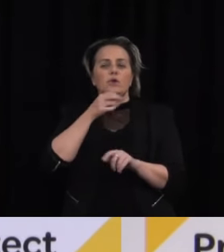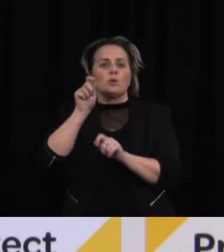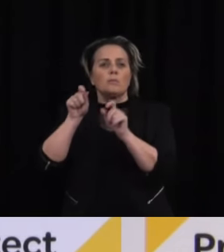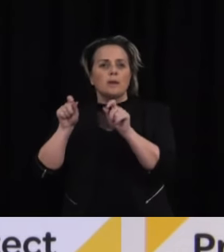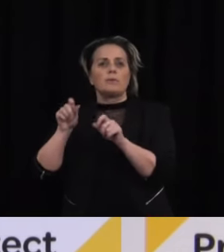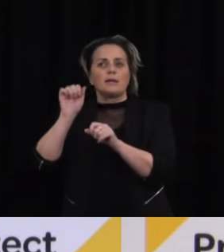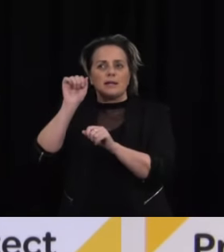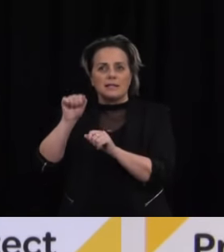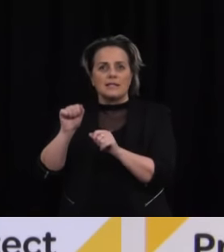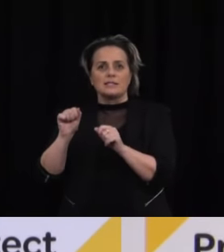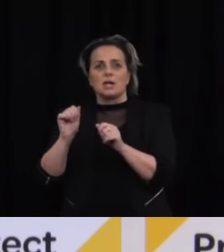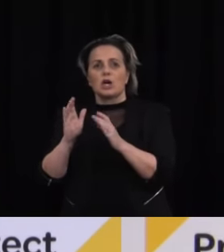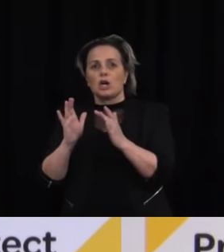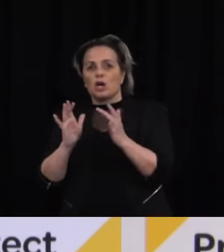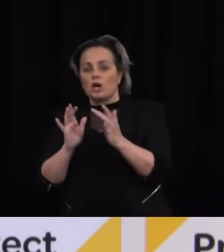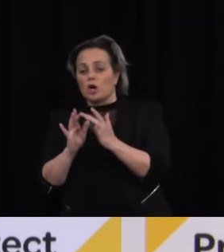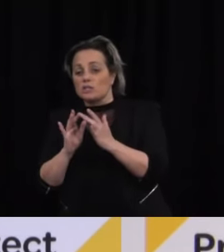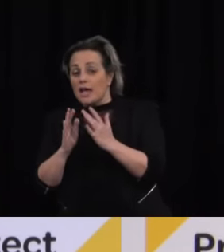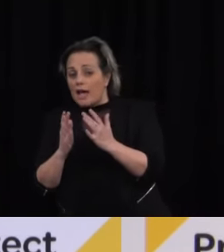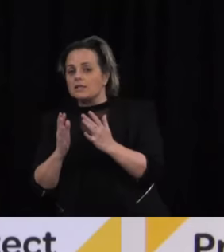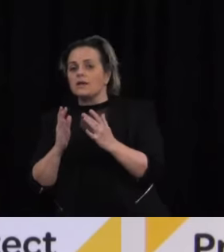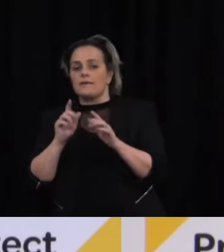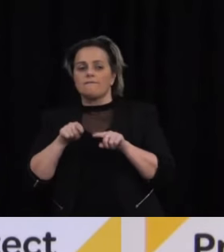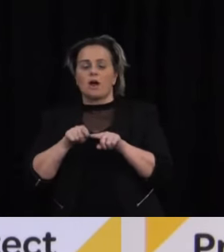any way close contact and requiring follow up.